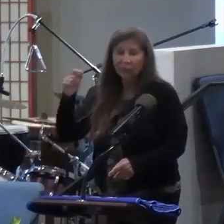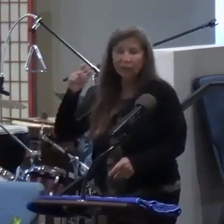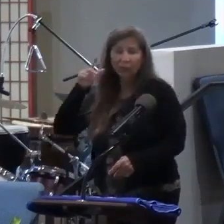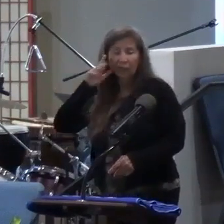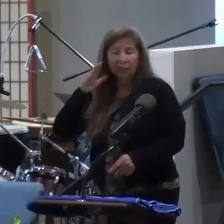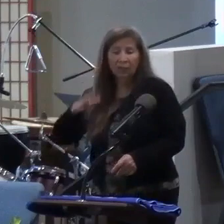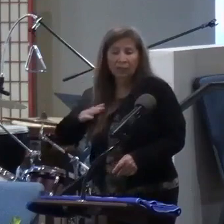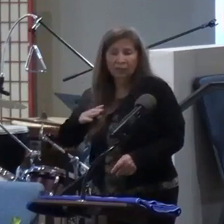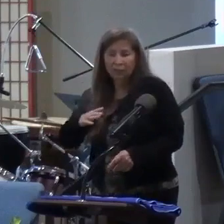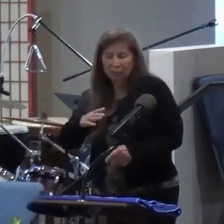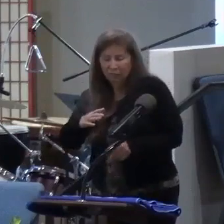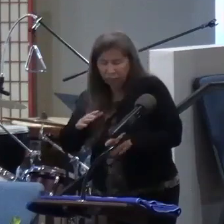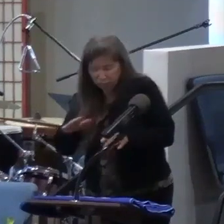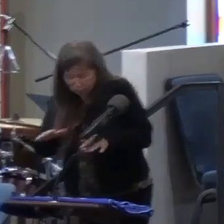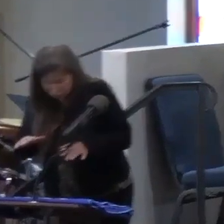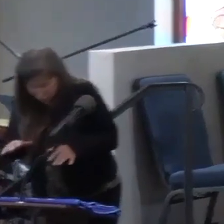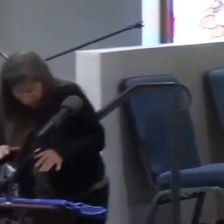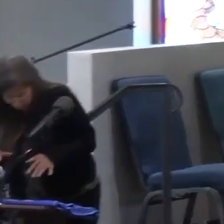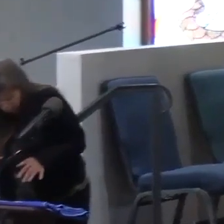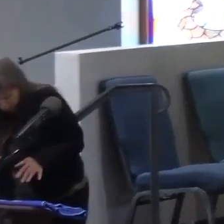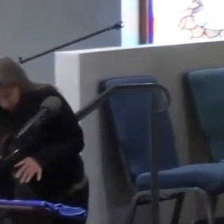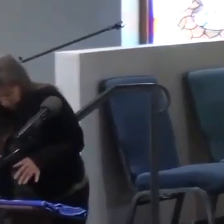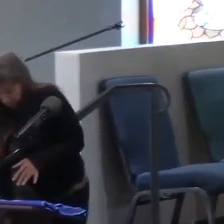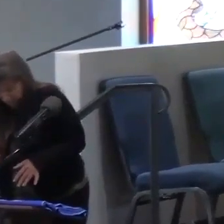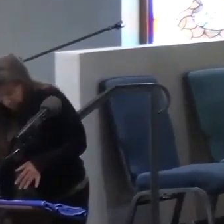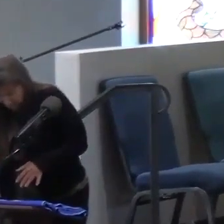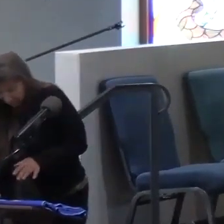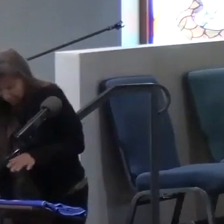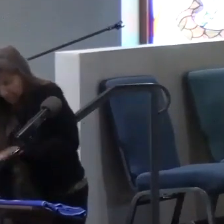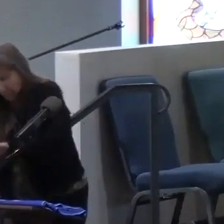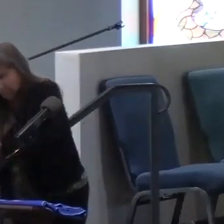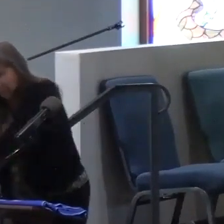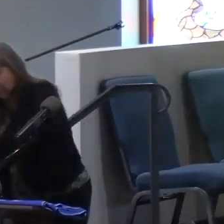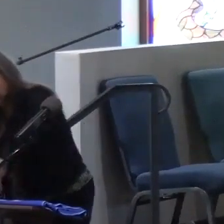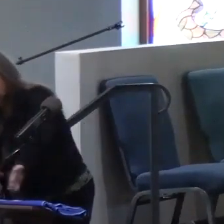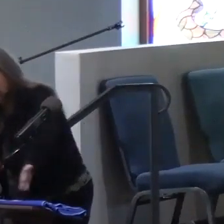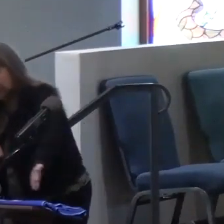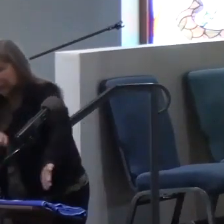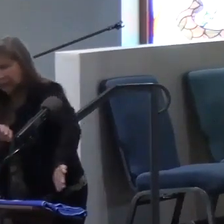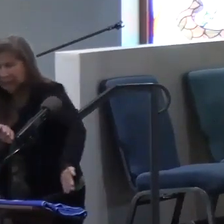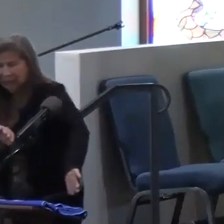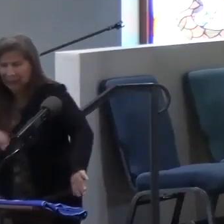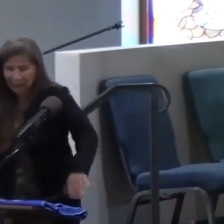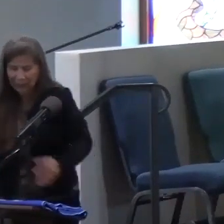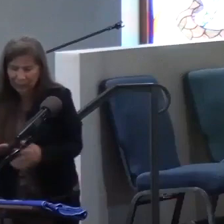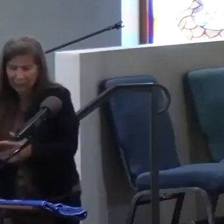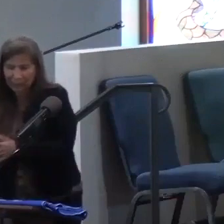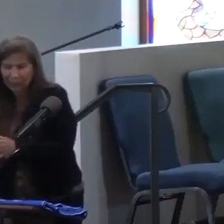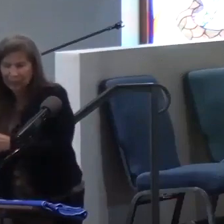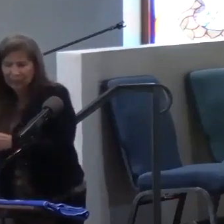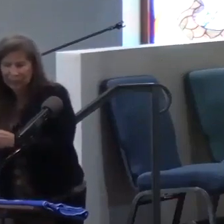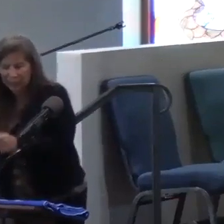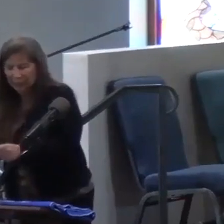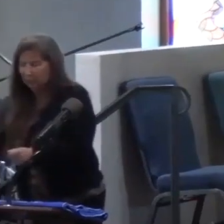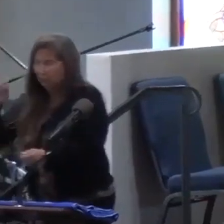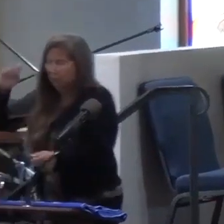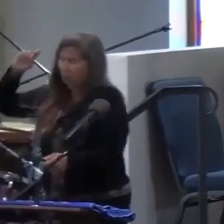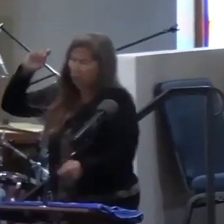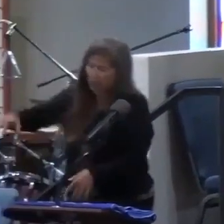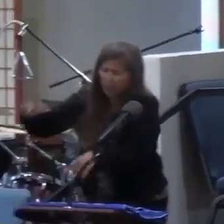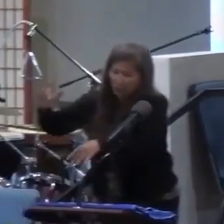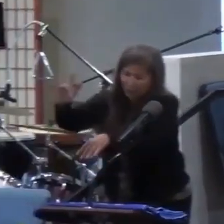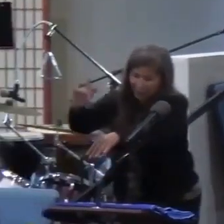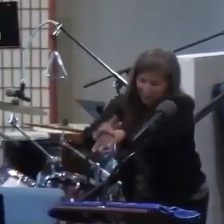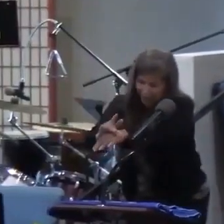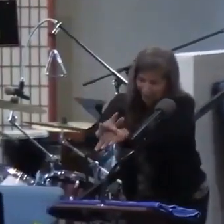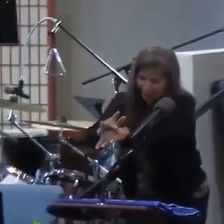probably bowed over like this as she goes, manipulating and working her way through the crowd, because she just has to touch Jesus.